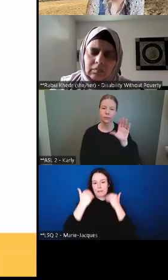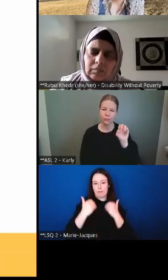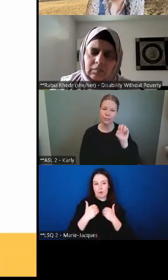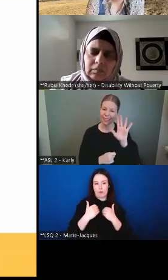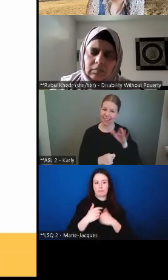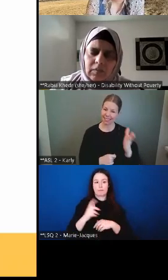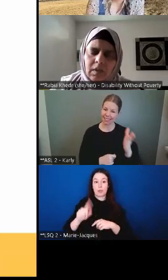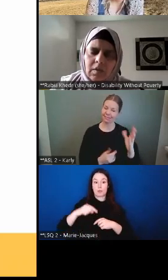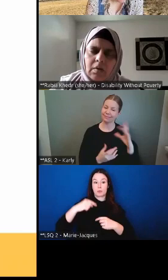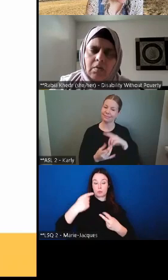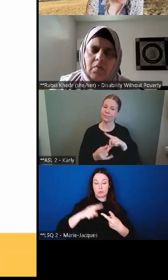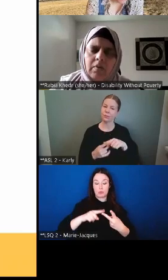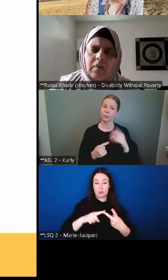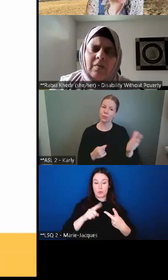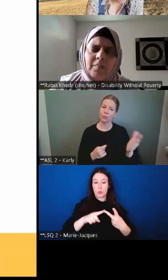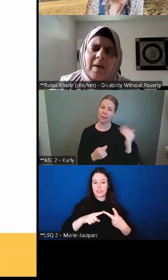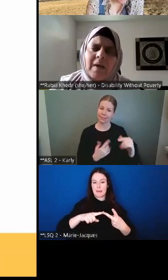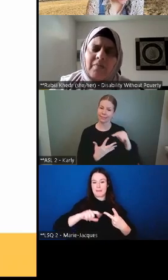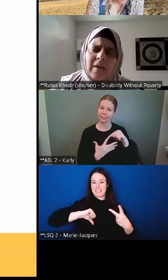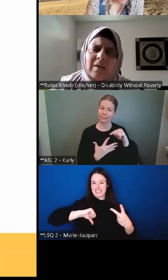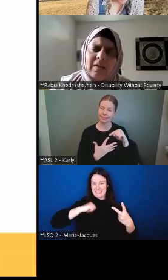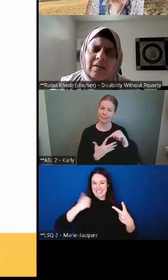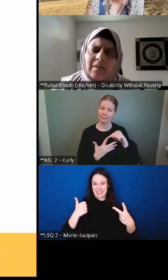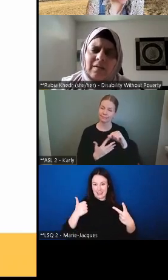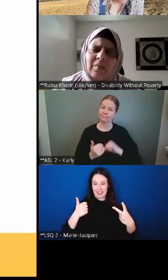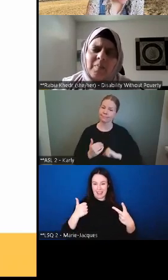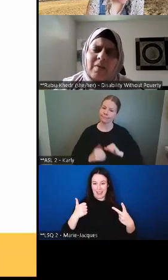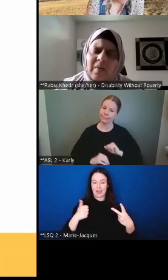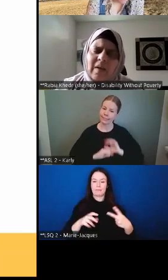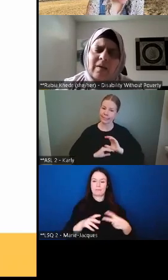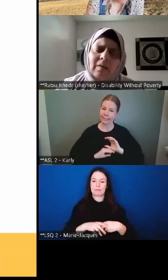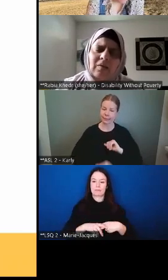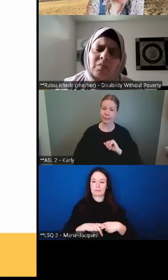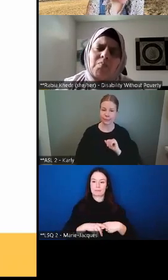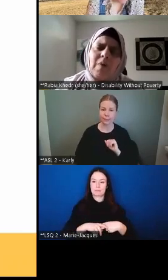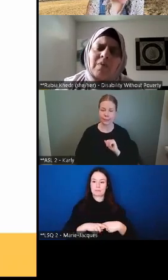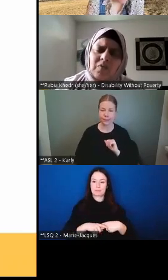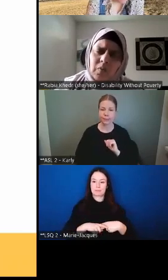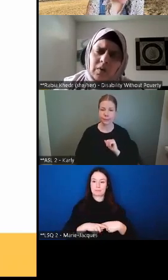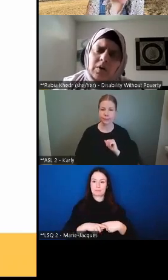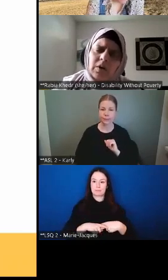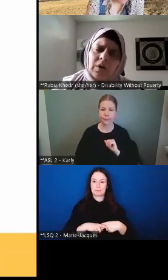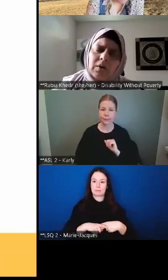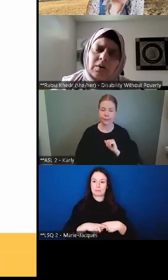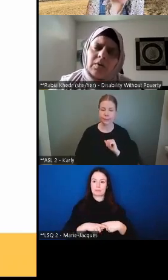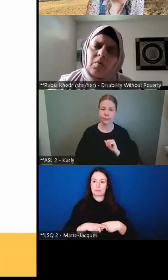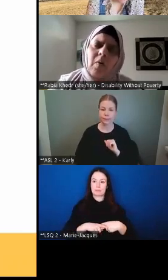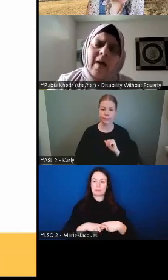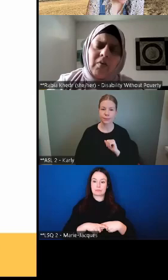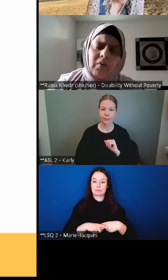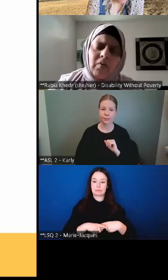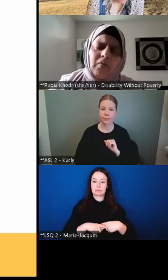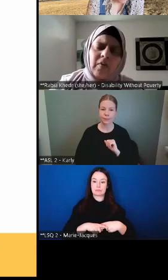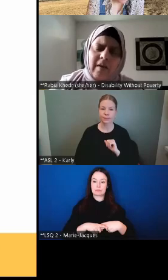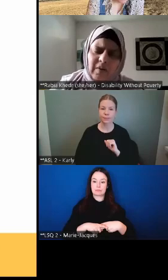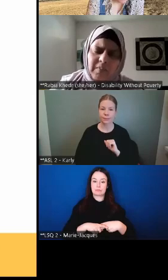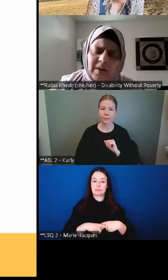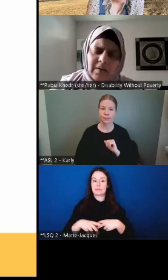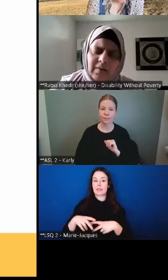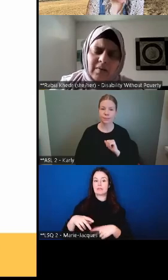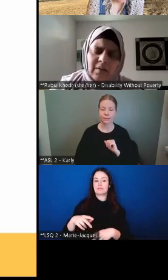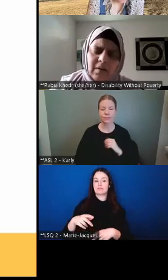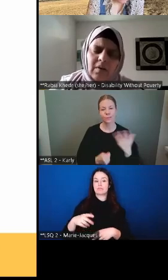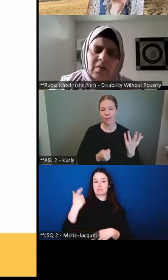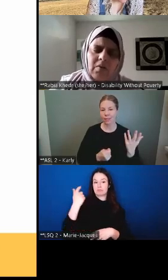Do you want to lead with that? Or do you want me to benefit, this benefit must work well for